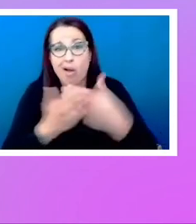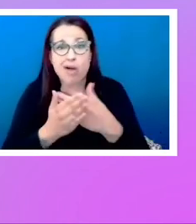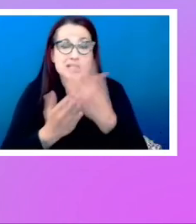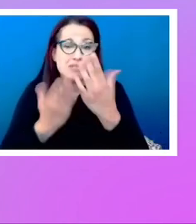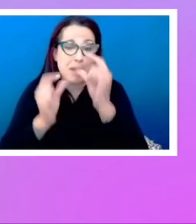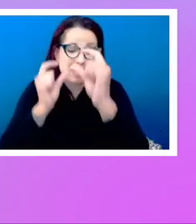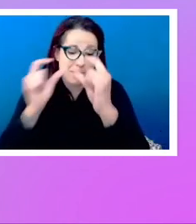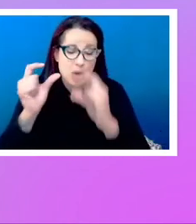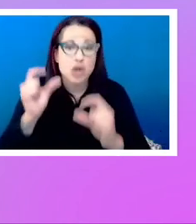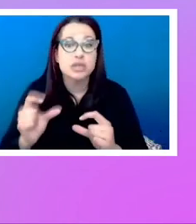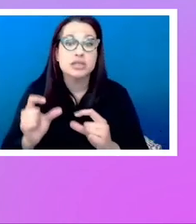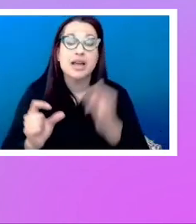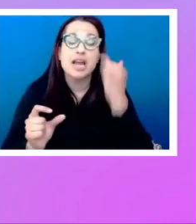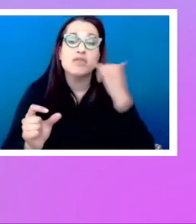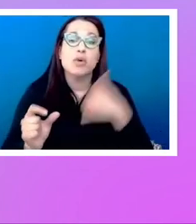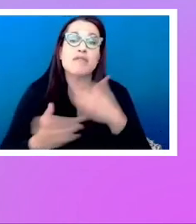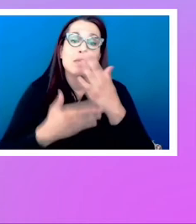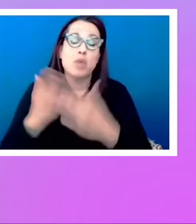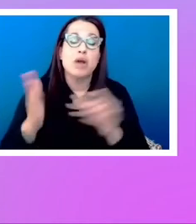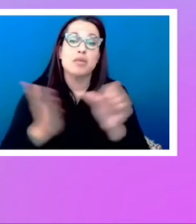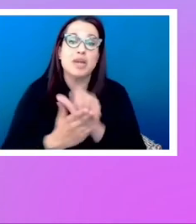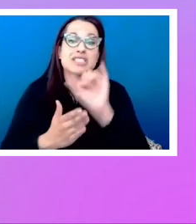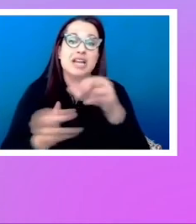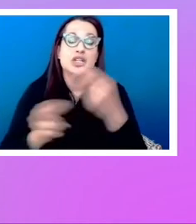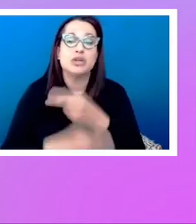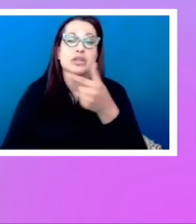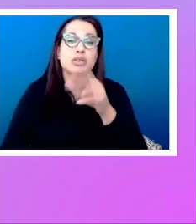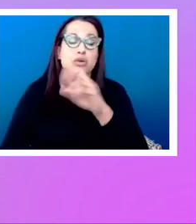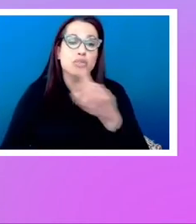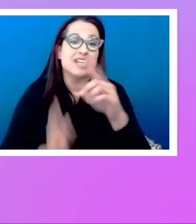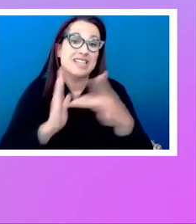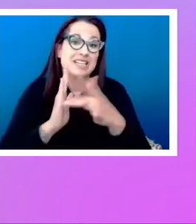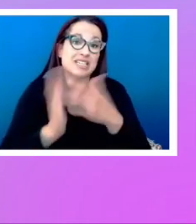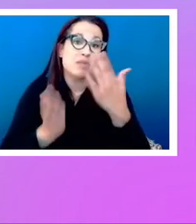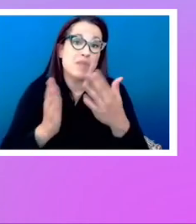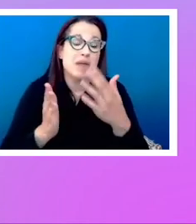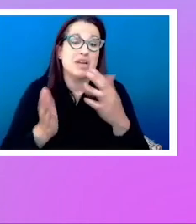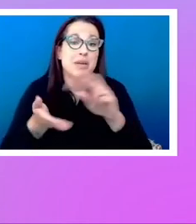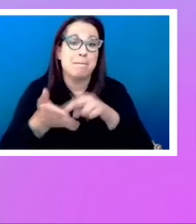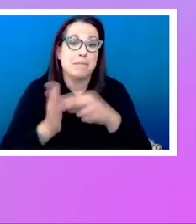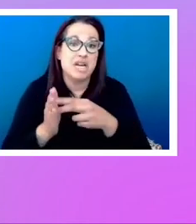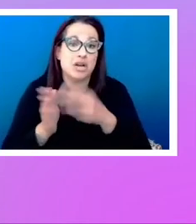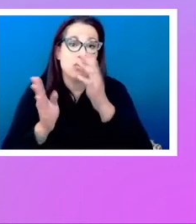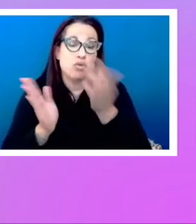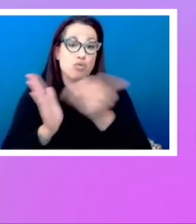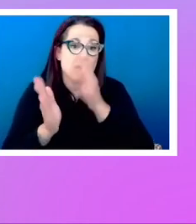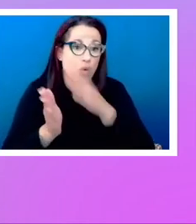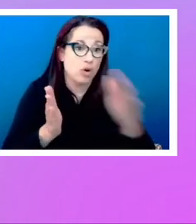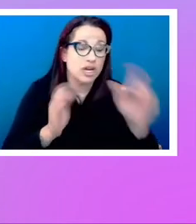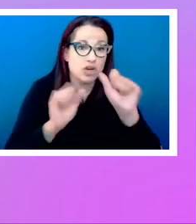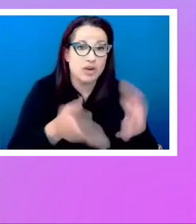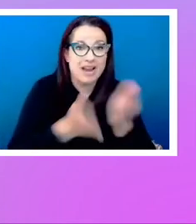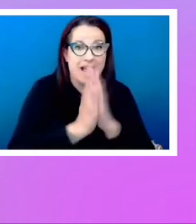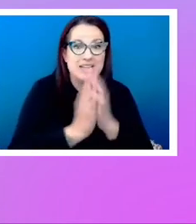page, which used grid techniques, which might cause reordering, you could ask the browser to follow their visual layout.